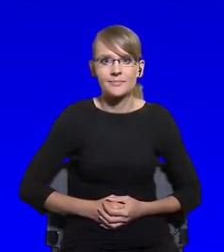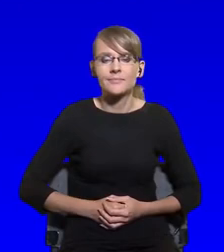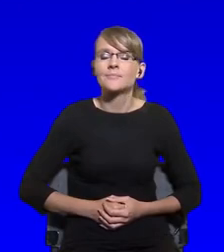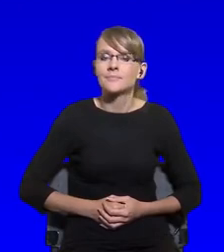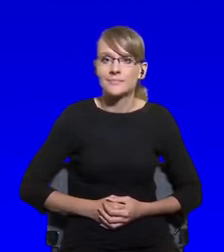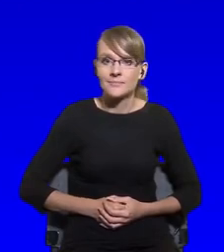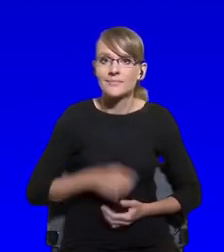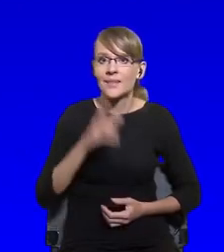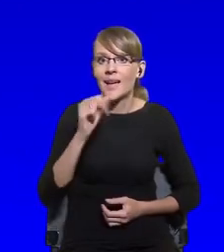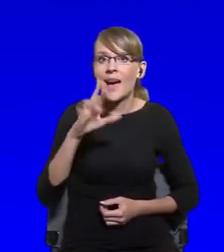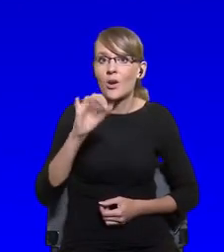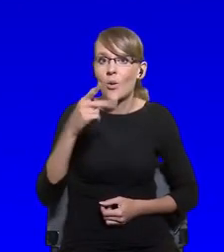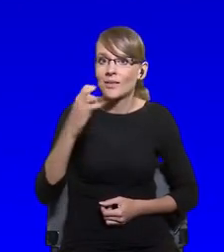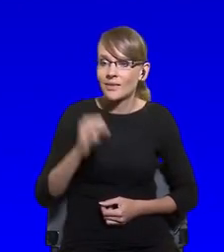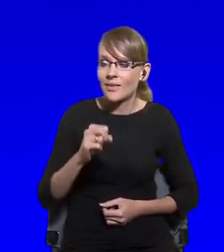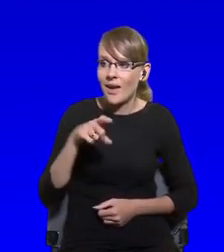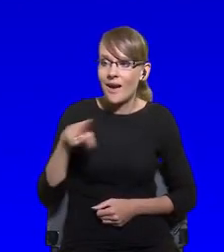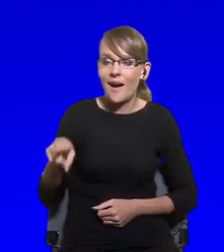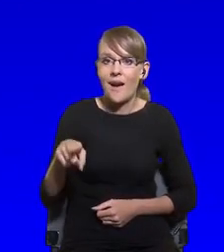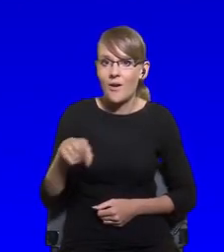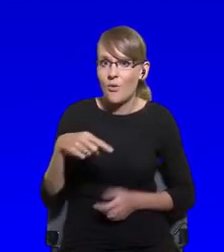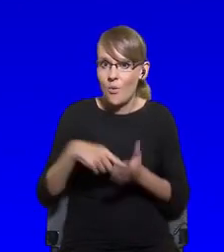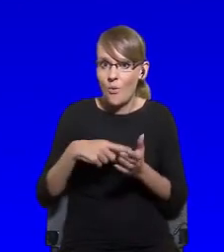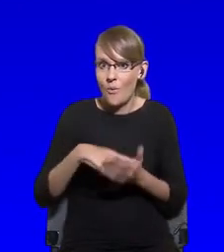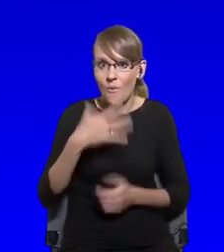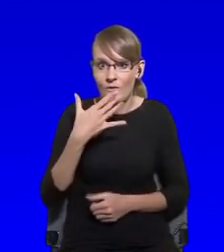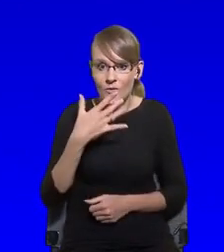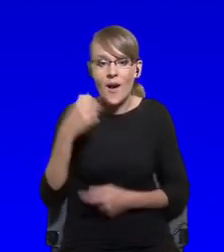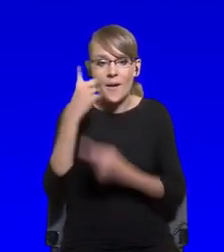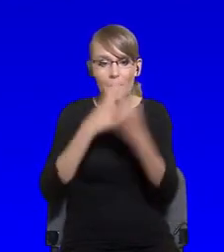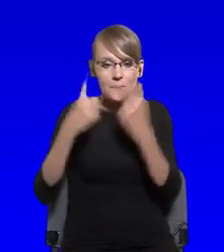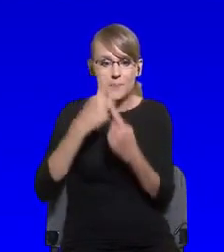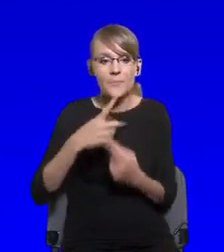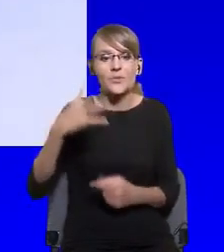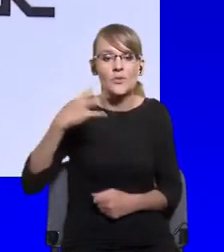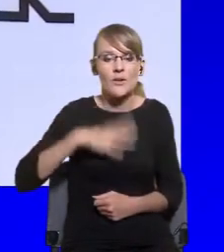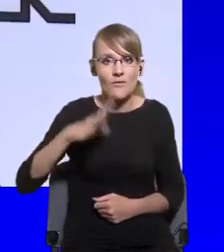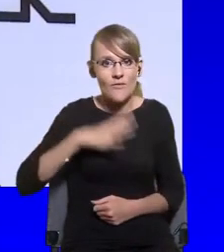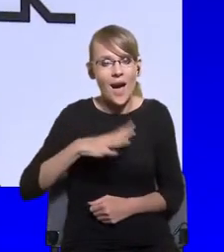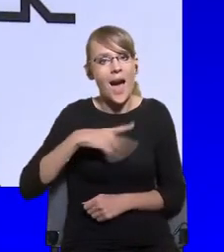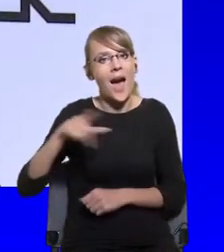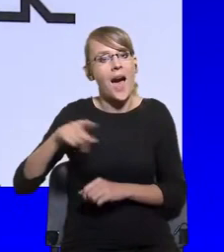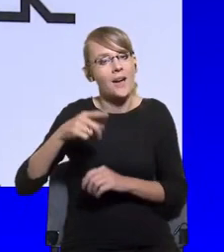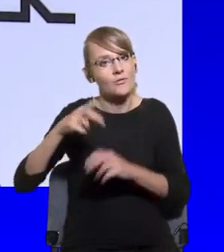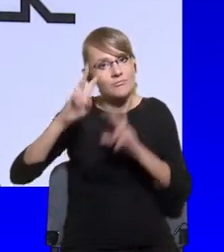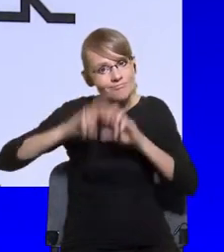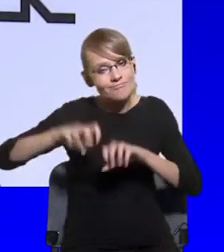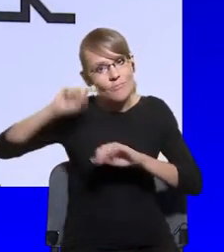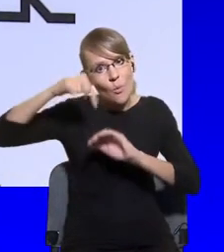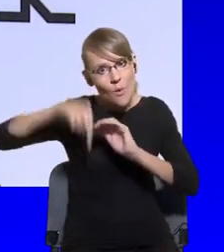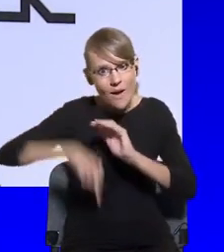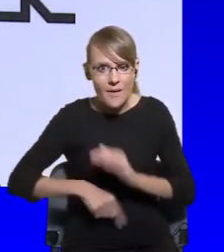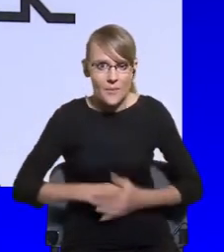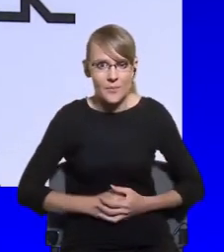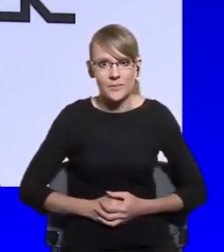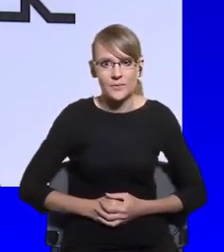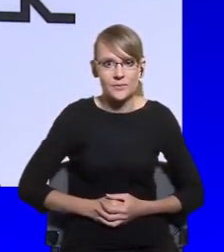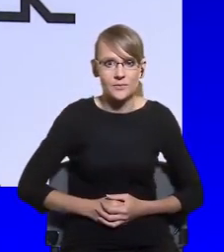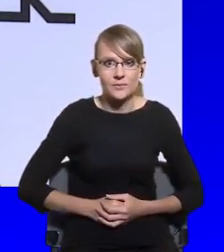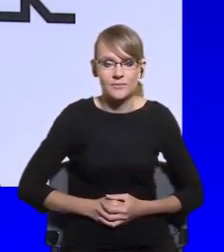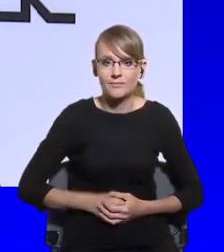pursuing, is how do liberals stop talking to themselves?